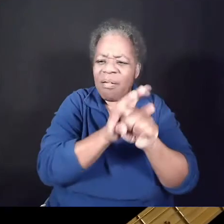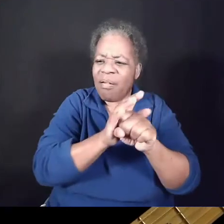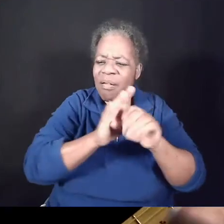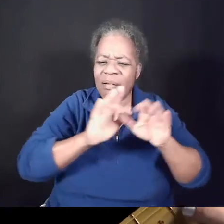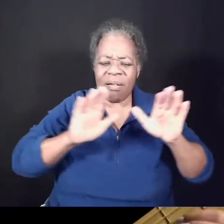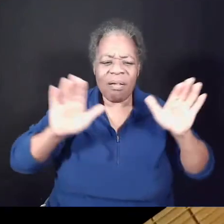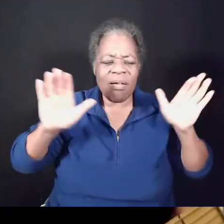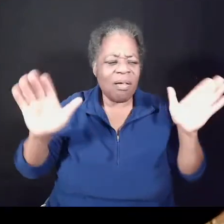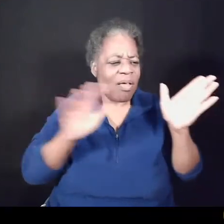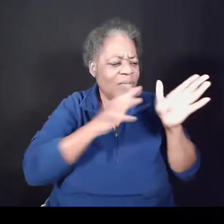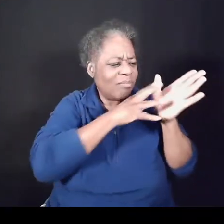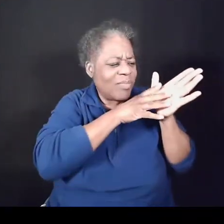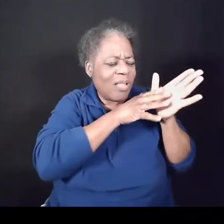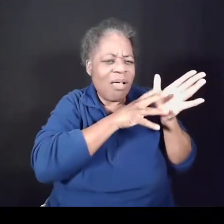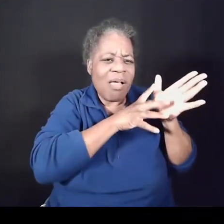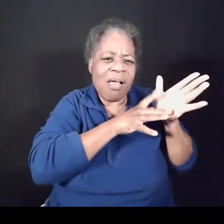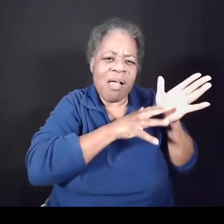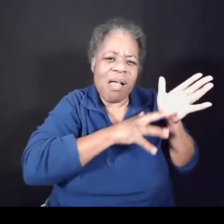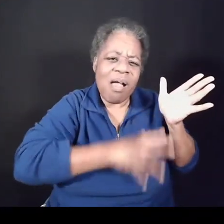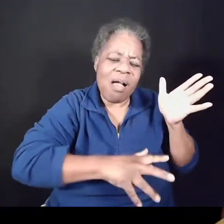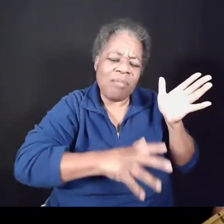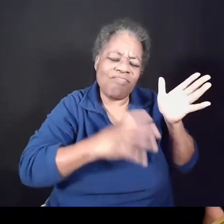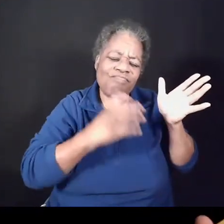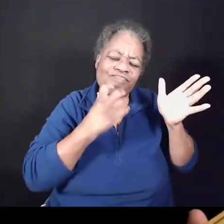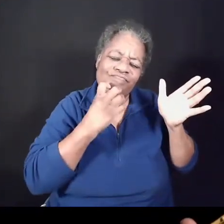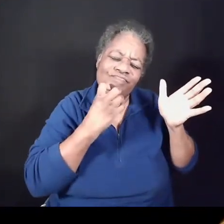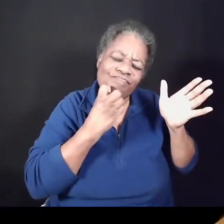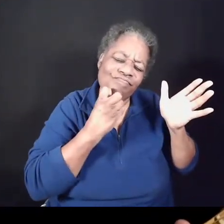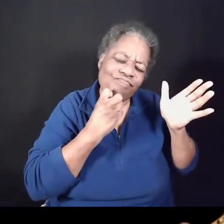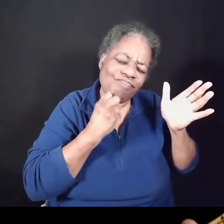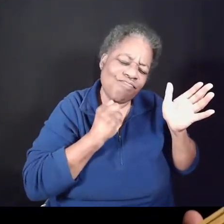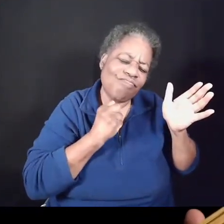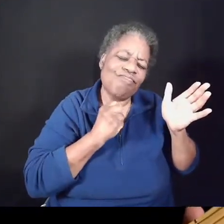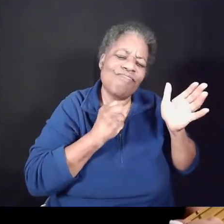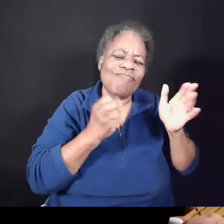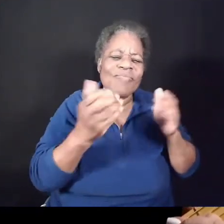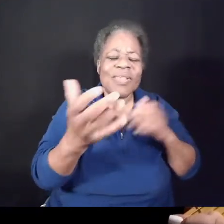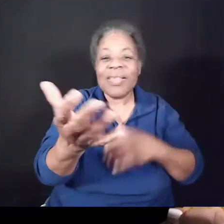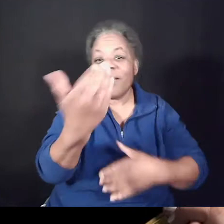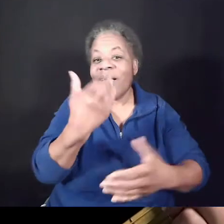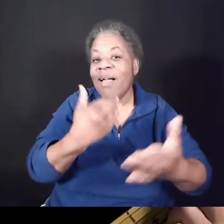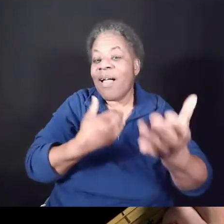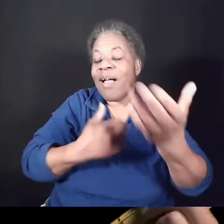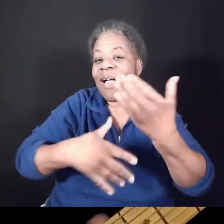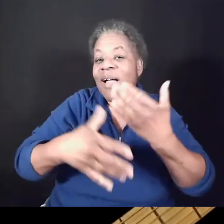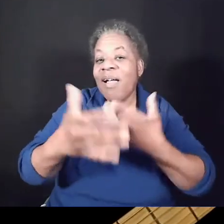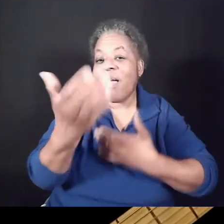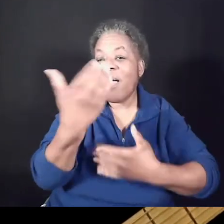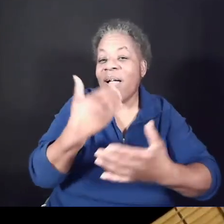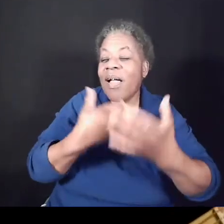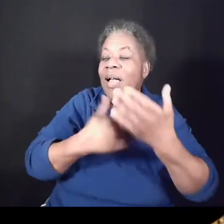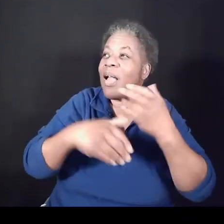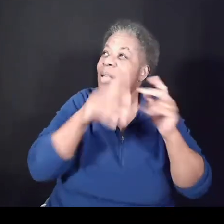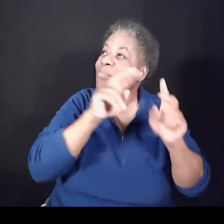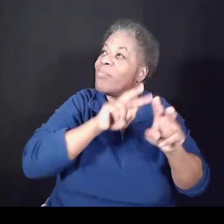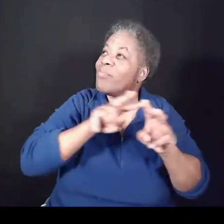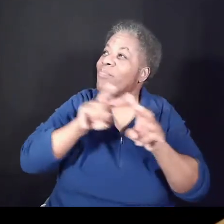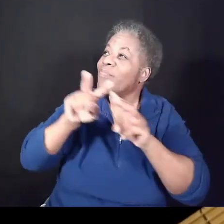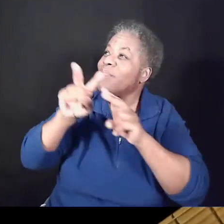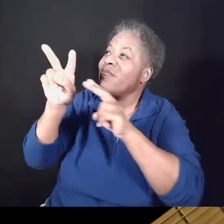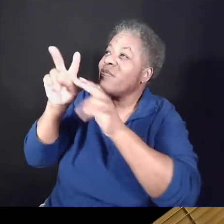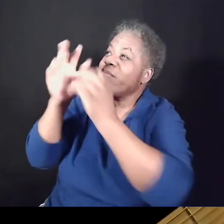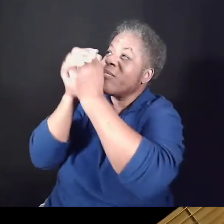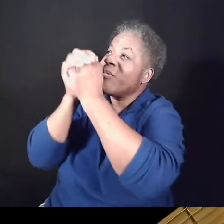Oh, come. Oh, come to the altar. The